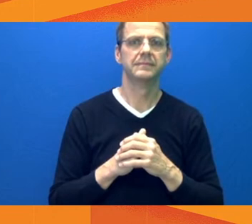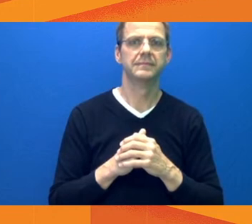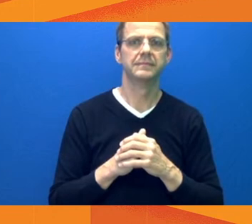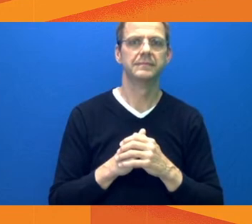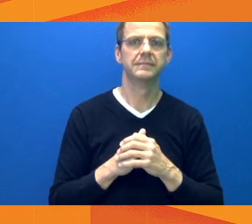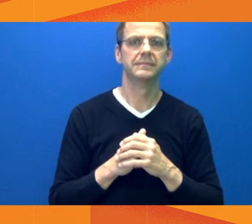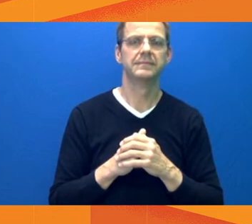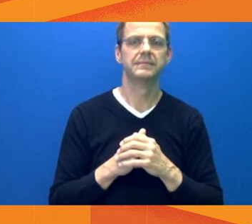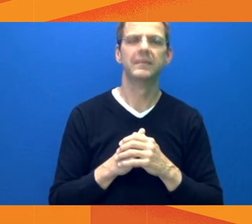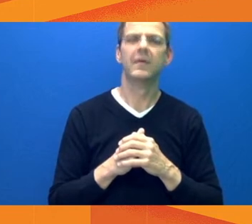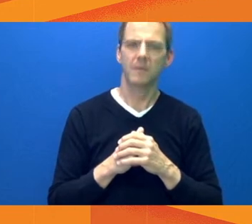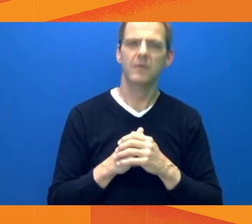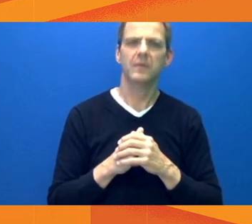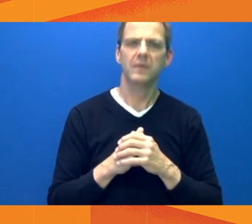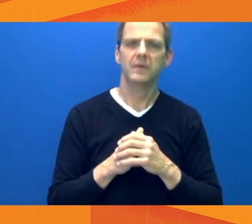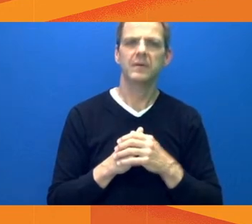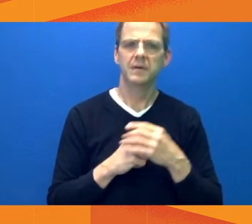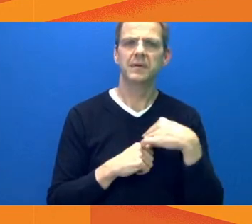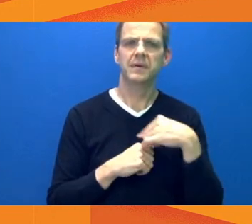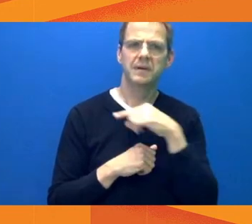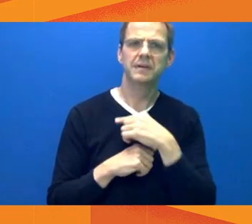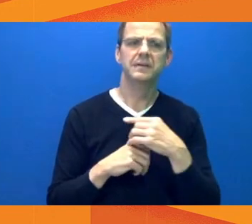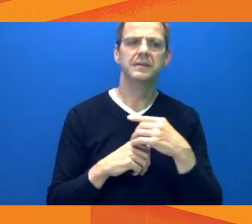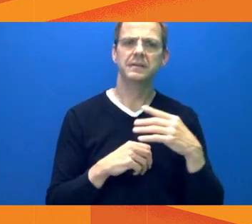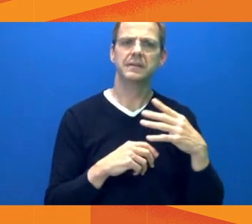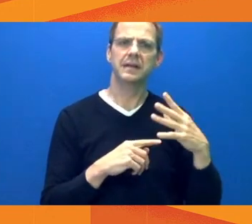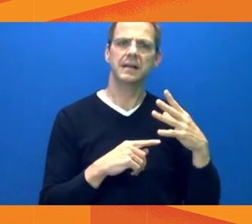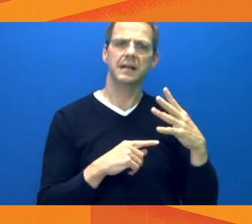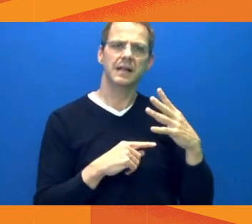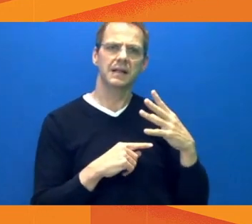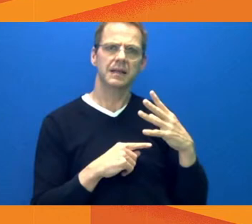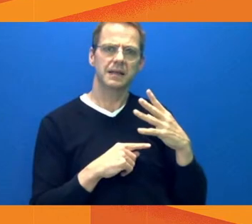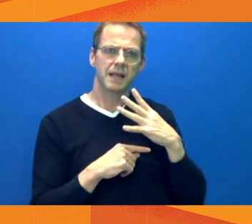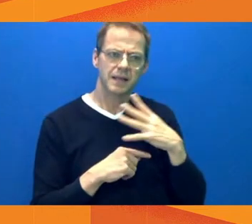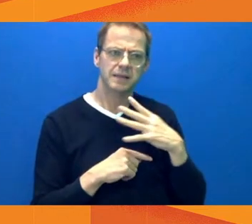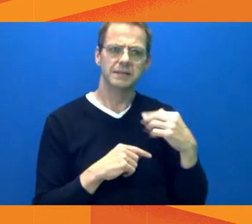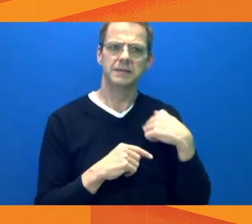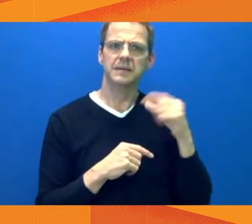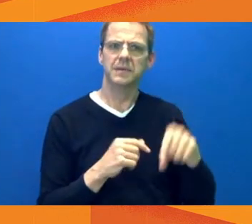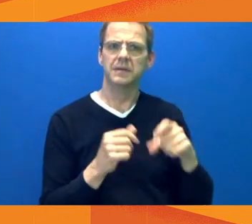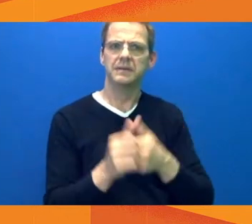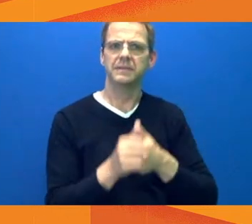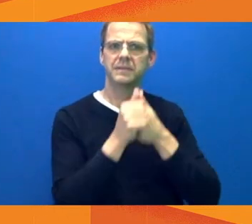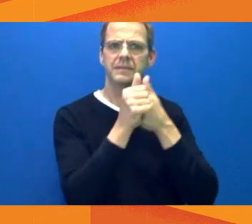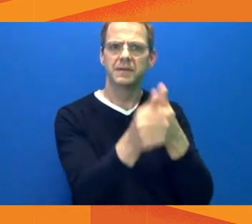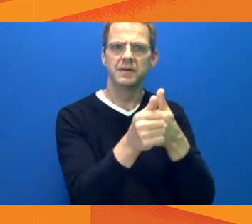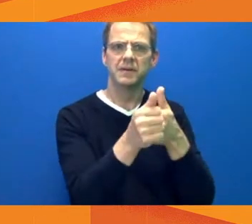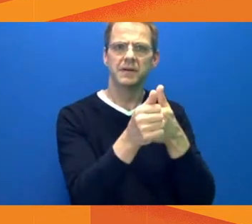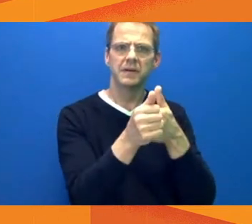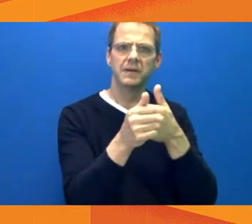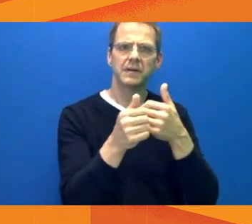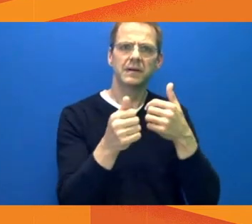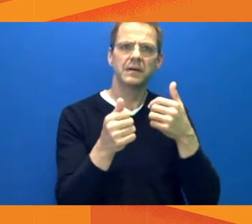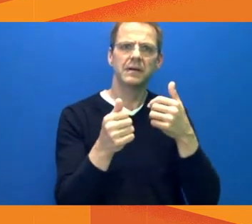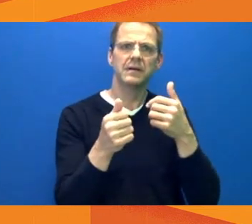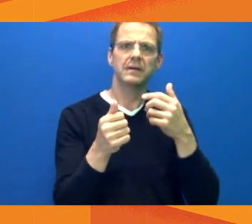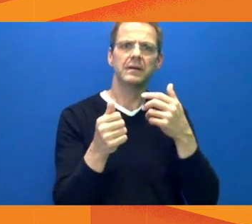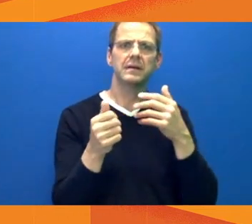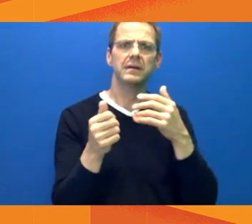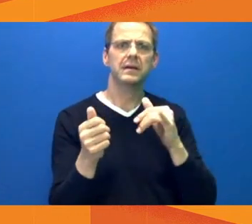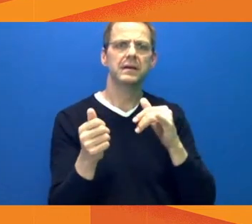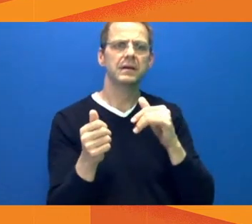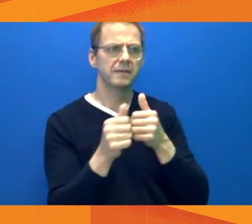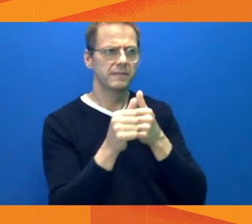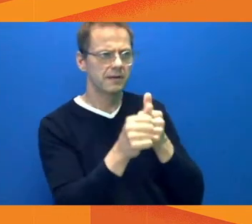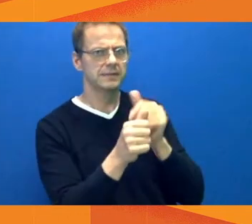the provincial health orders, which are the stronger orders as they should be. The city is involved with enforcement and we